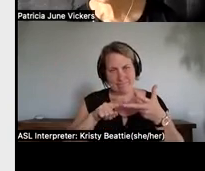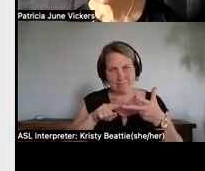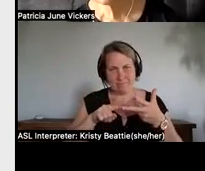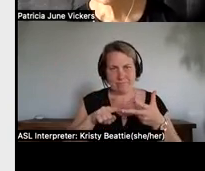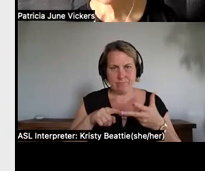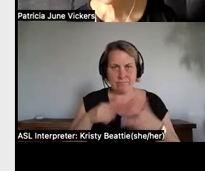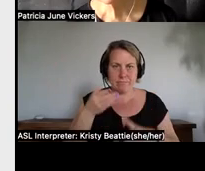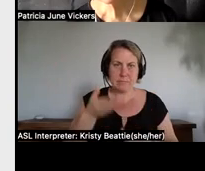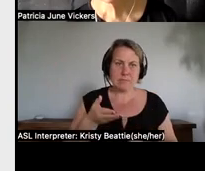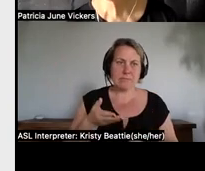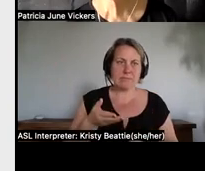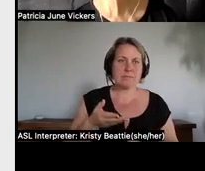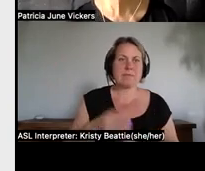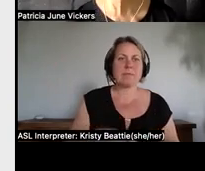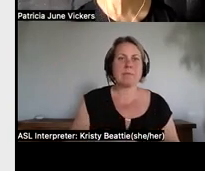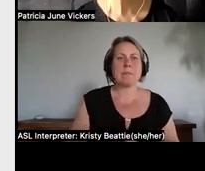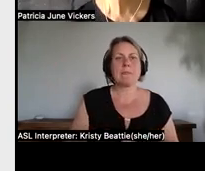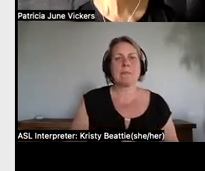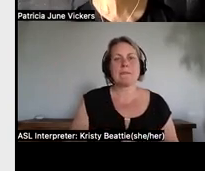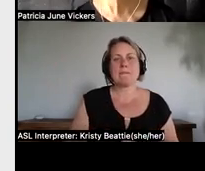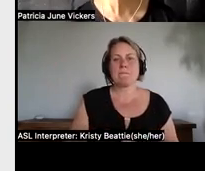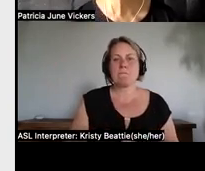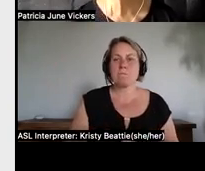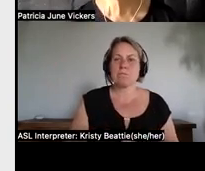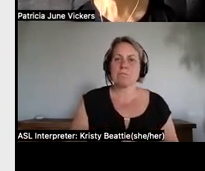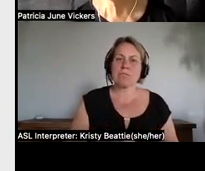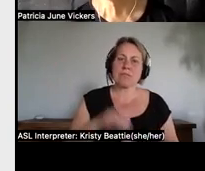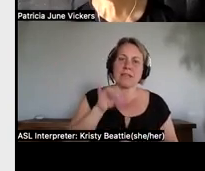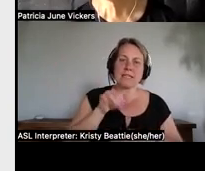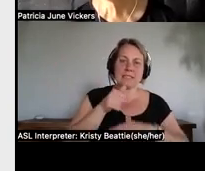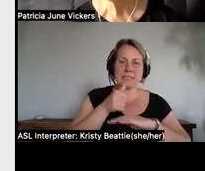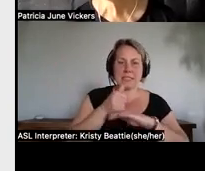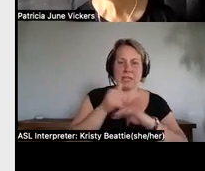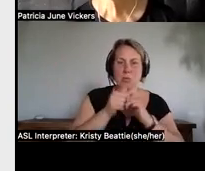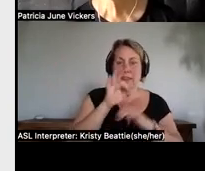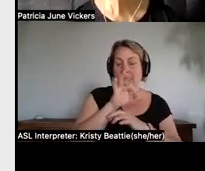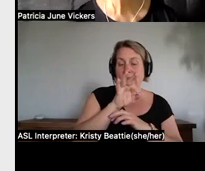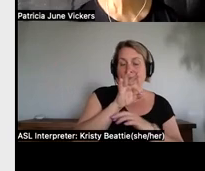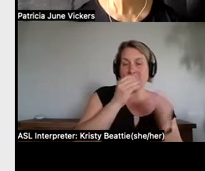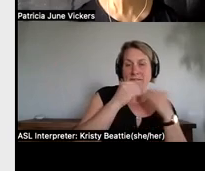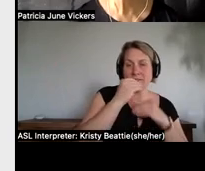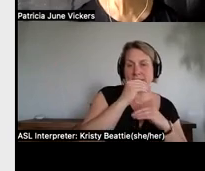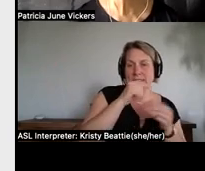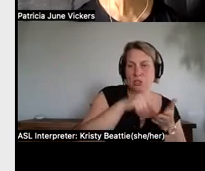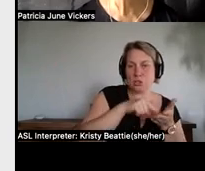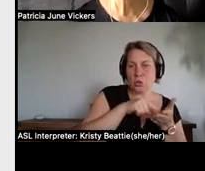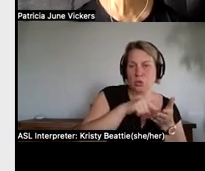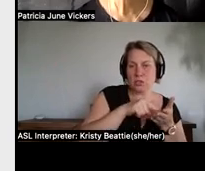halls um and to say it in some aliyah is one